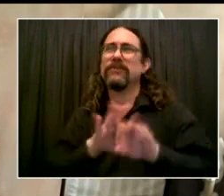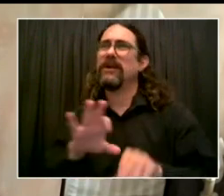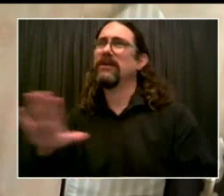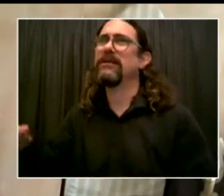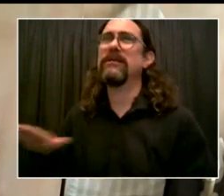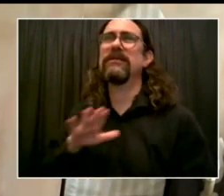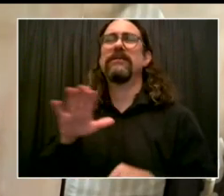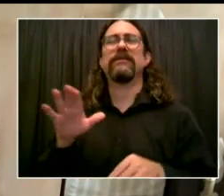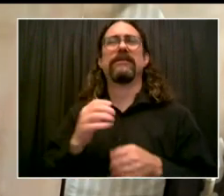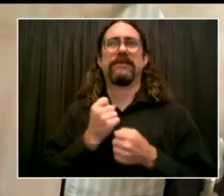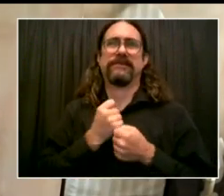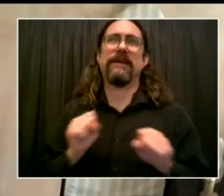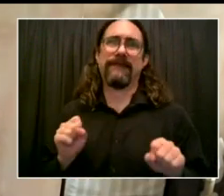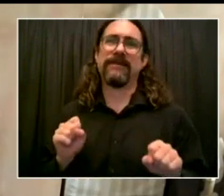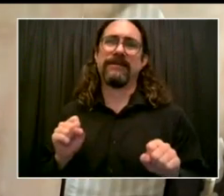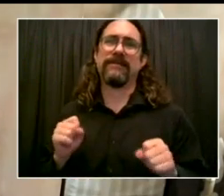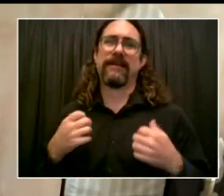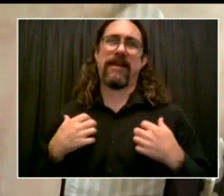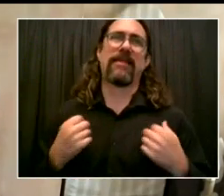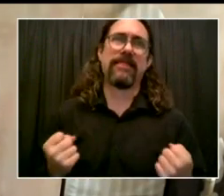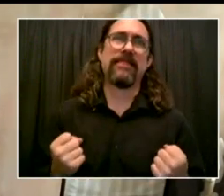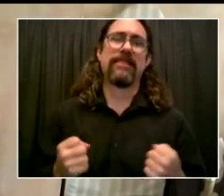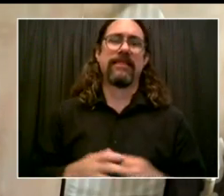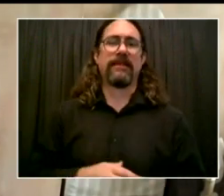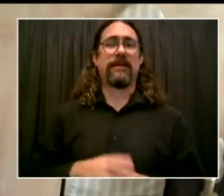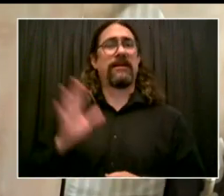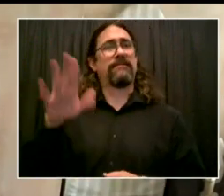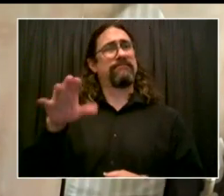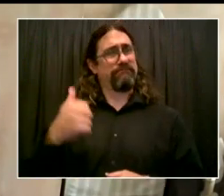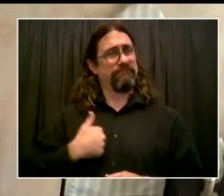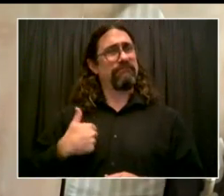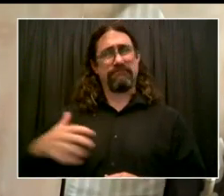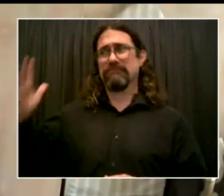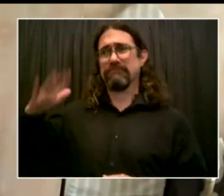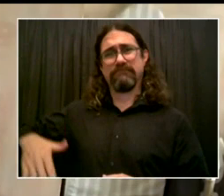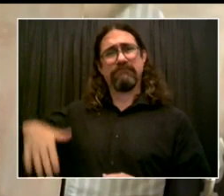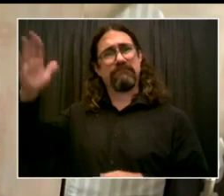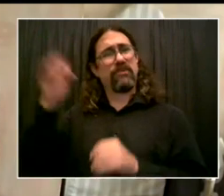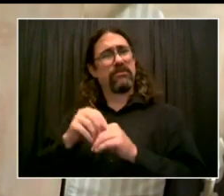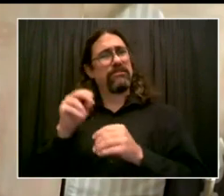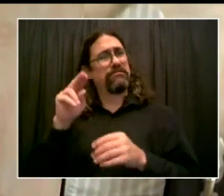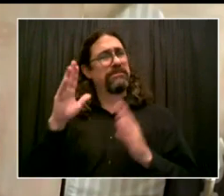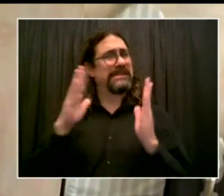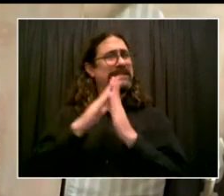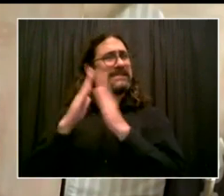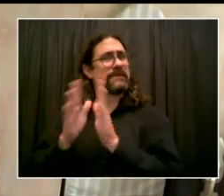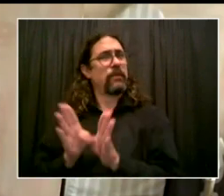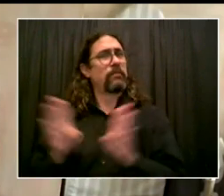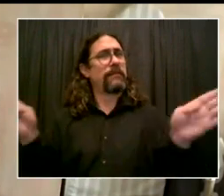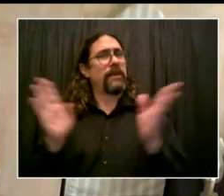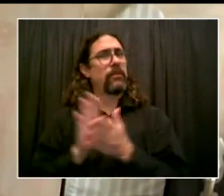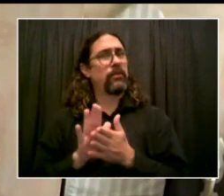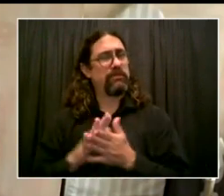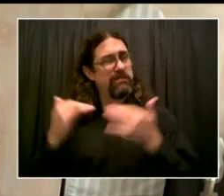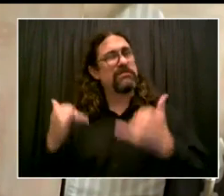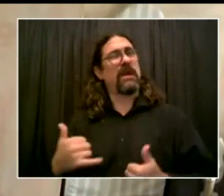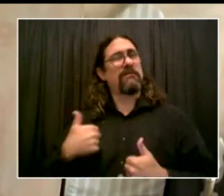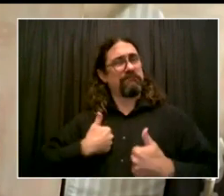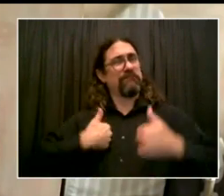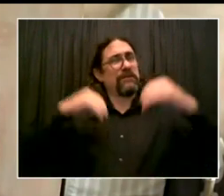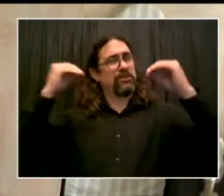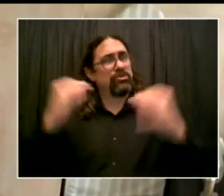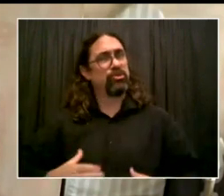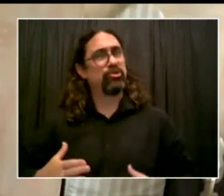school system. And she has repeatedly told me the importance of her and her staff